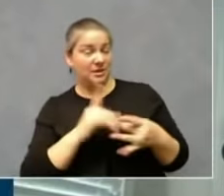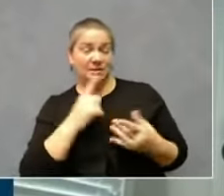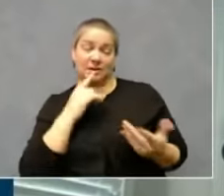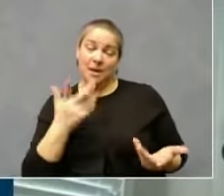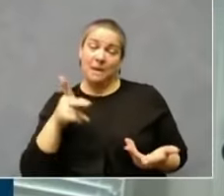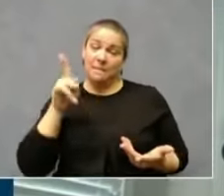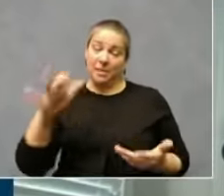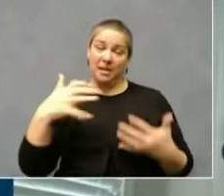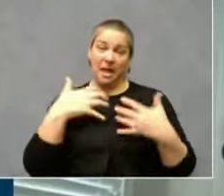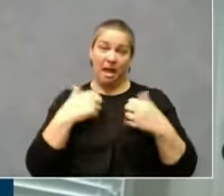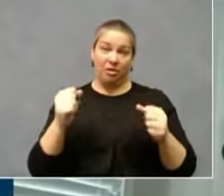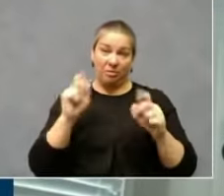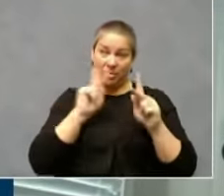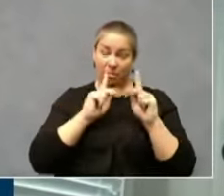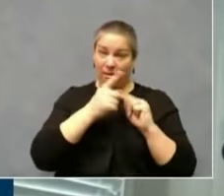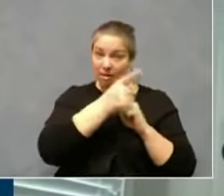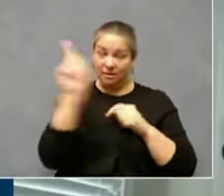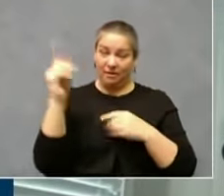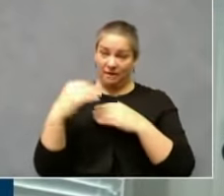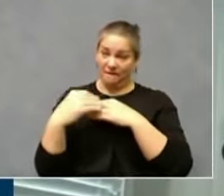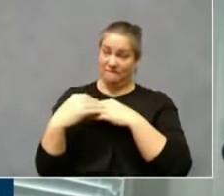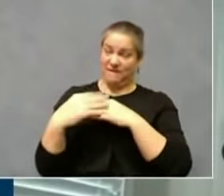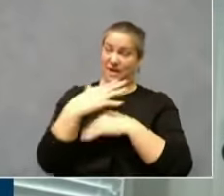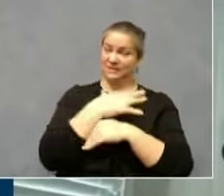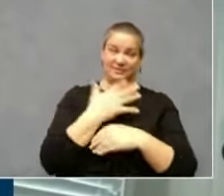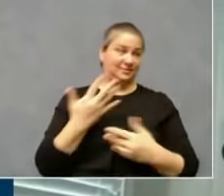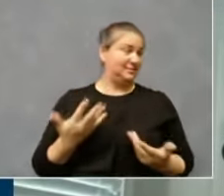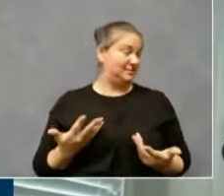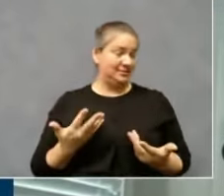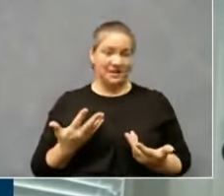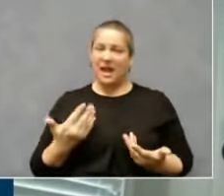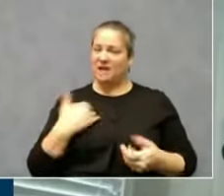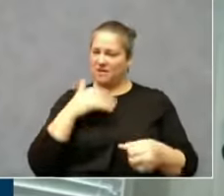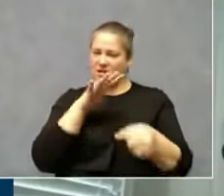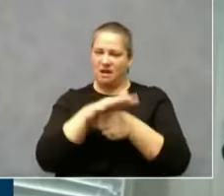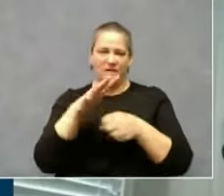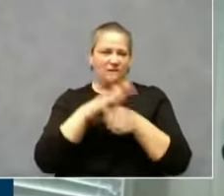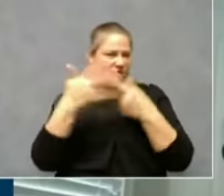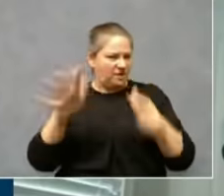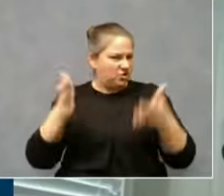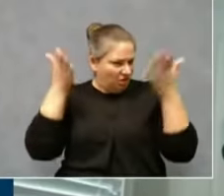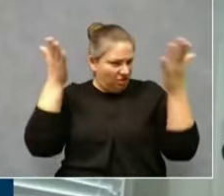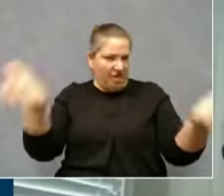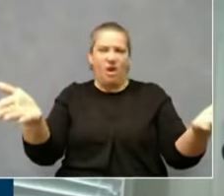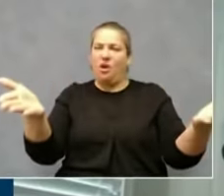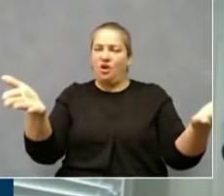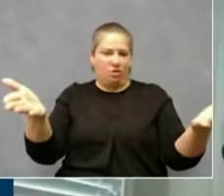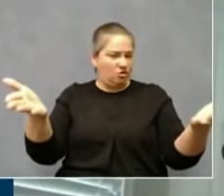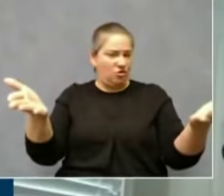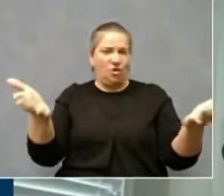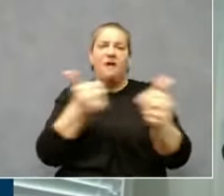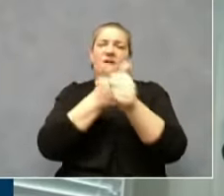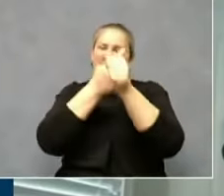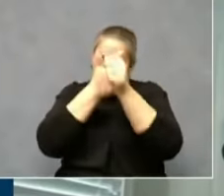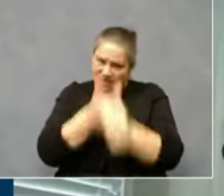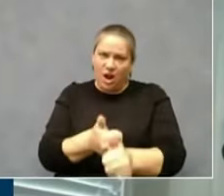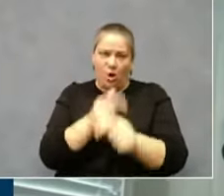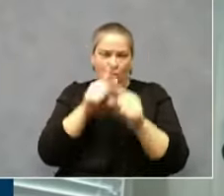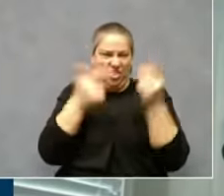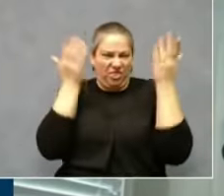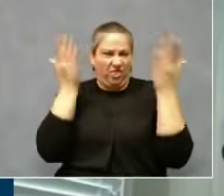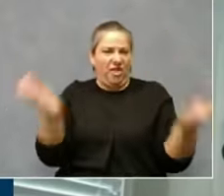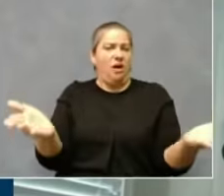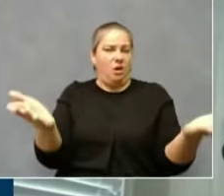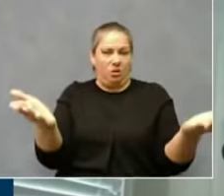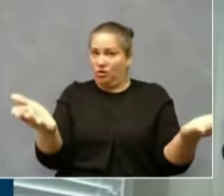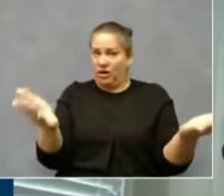team had advised him, there were more than enough measures in place. If we just followed the measures already in place, we wouldn't have to